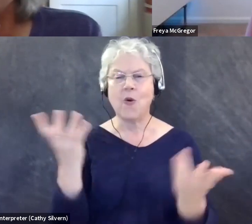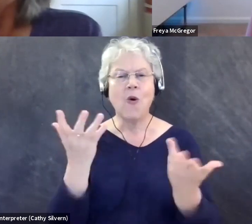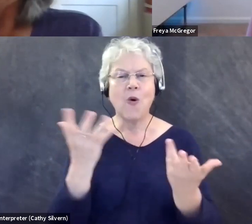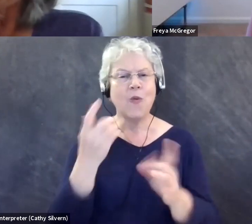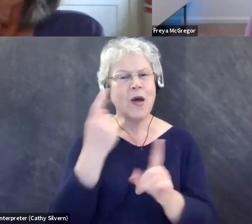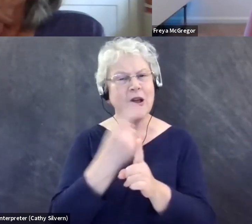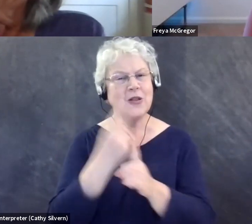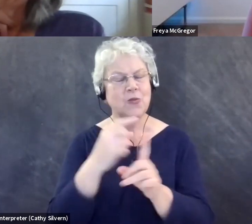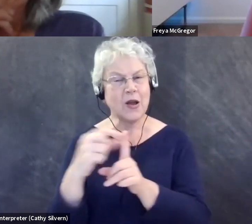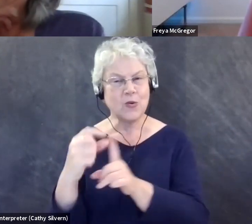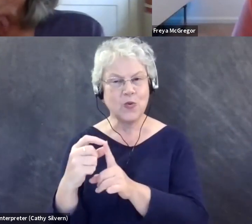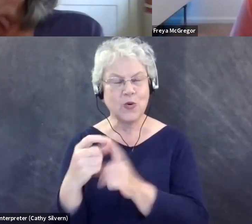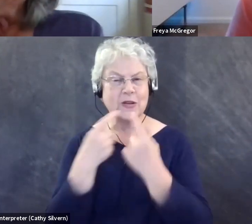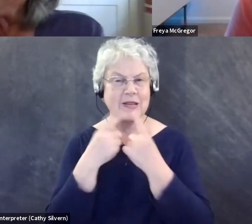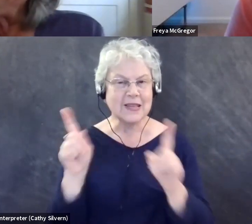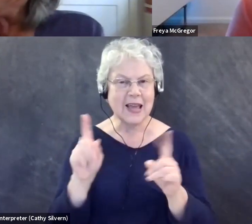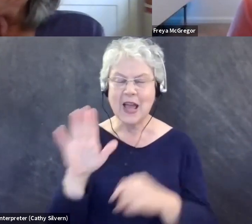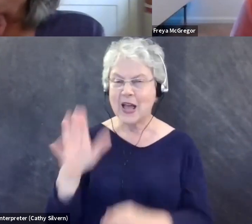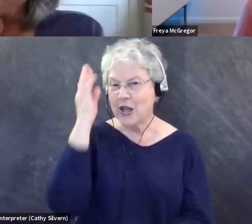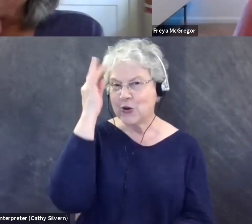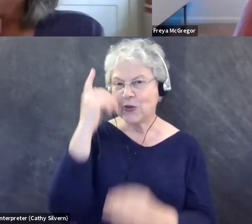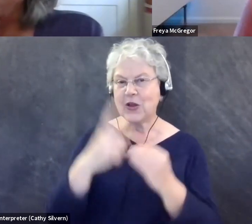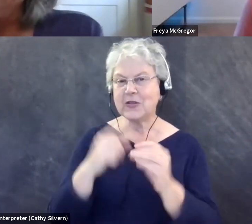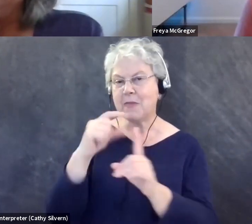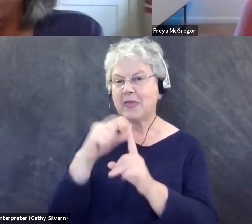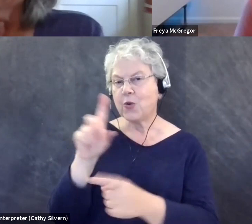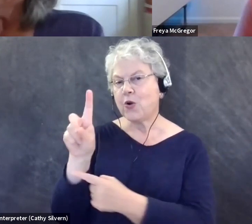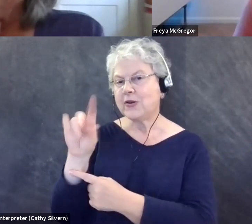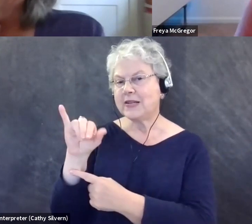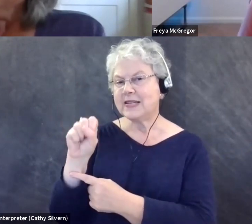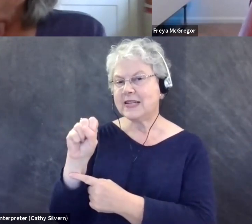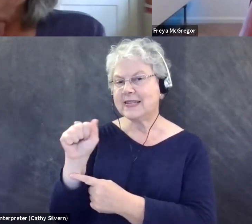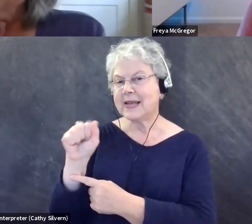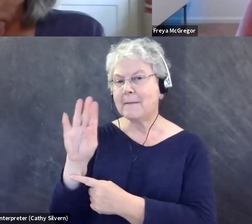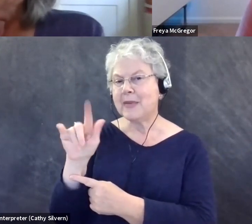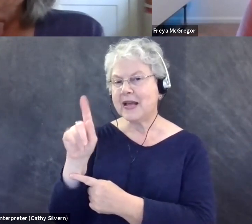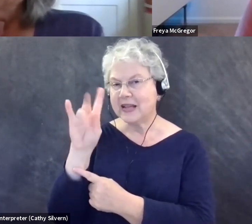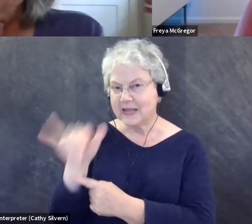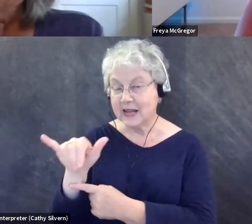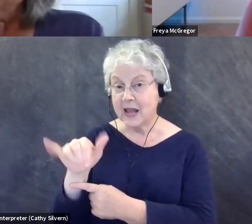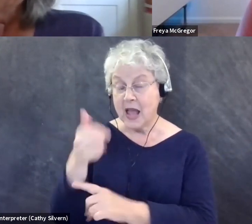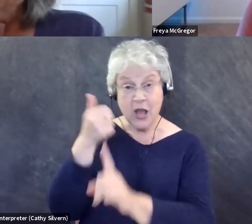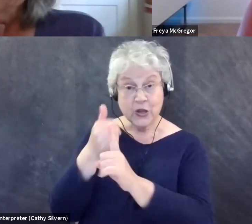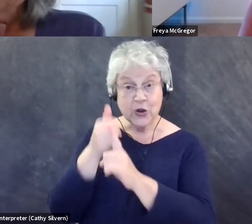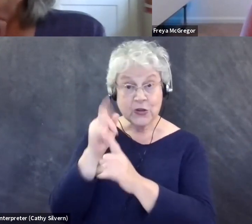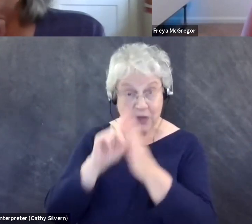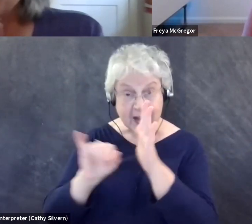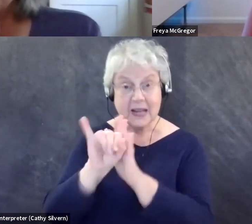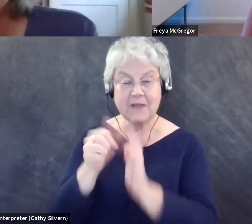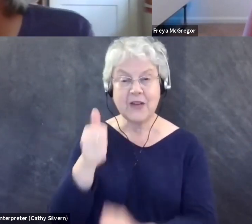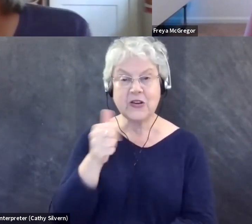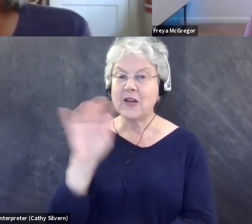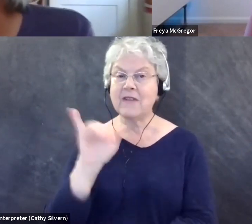share with folks your thoughts on the word disability. And if you identify as disabled.